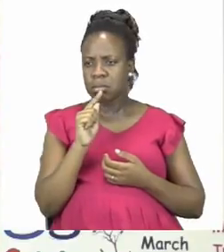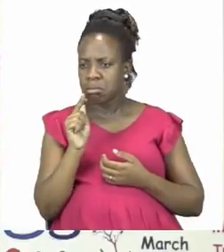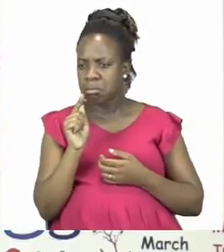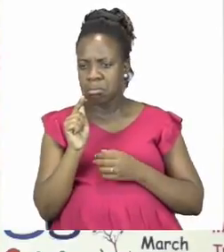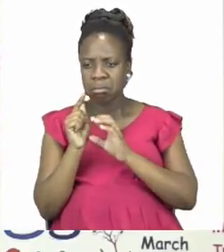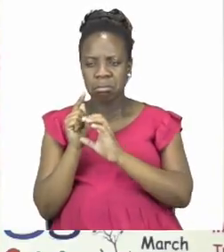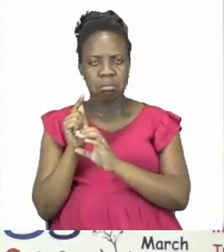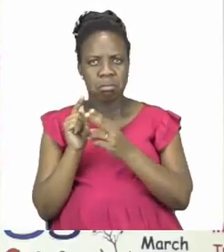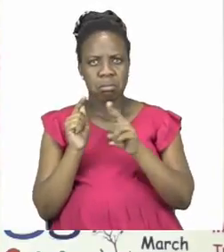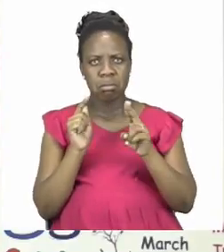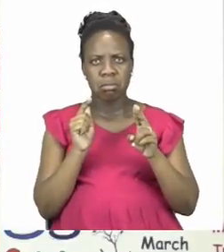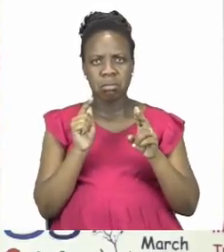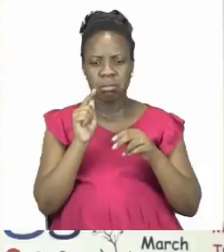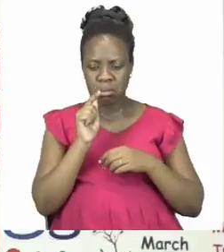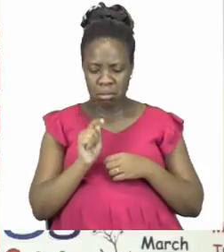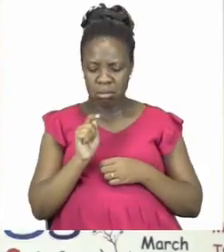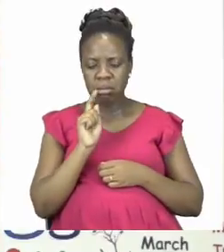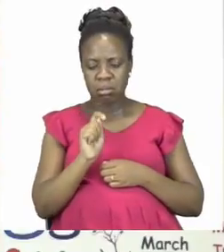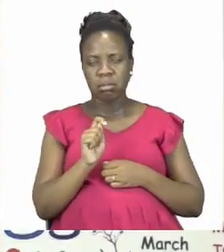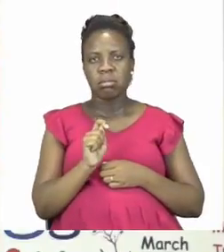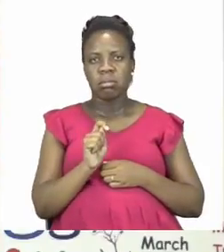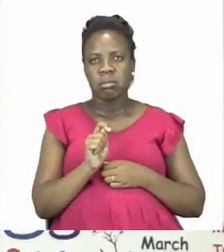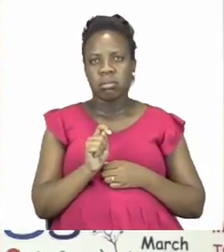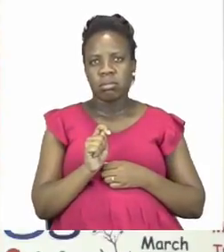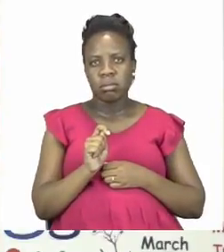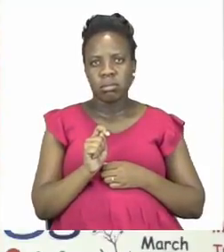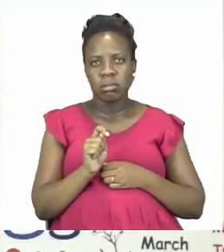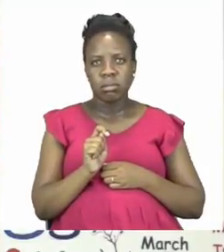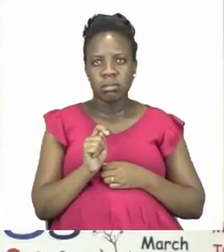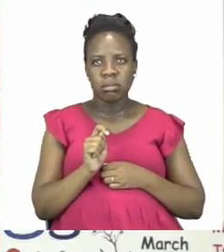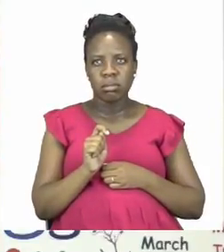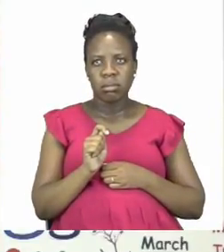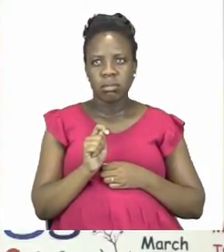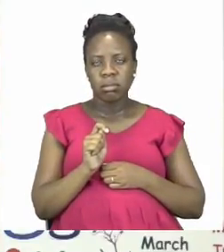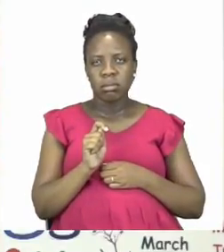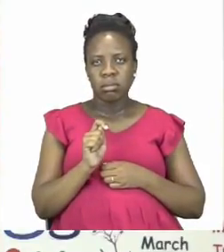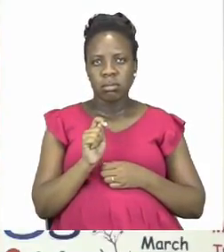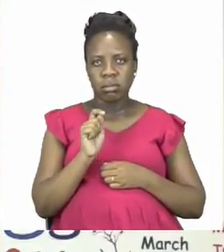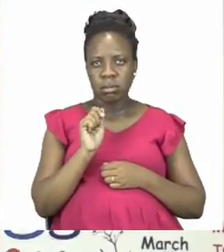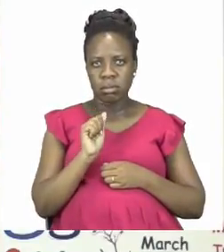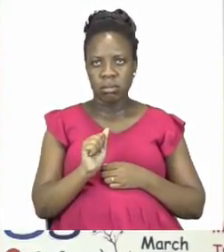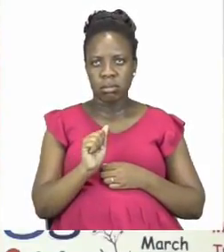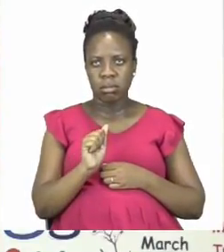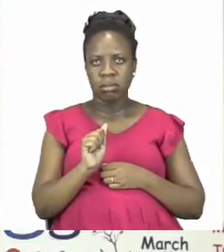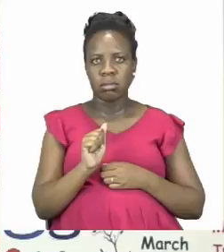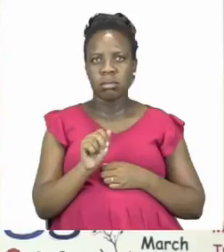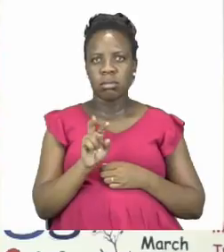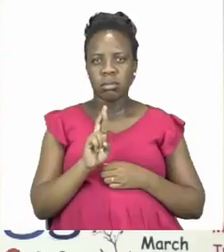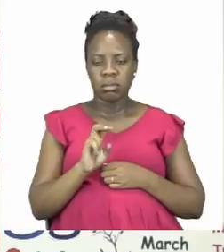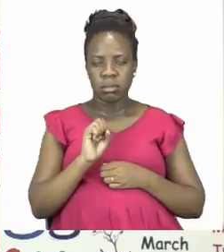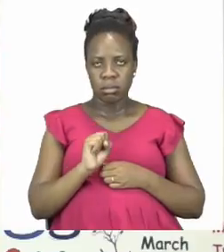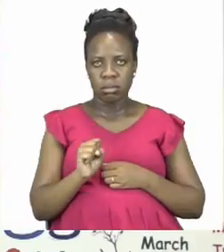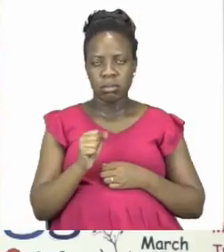No. Is there a T below? Yes there we have a T and then we have a R